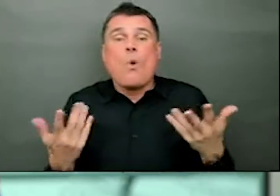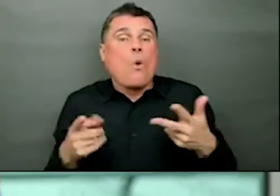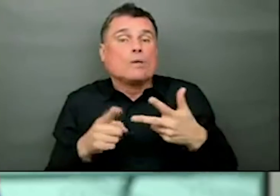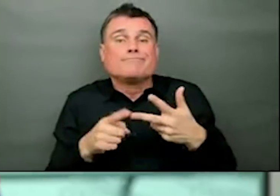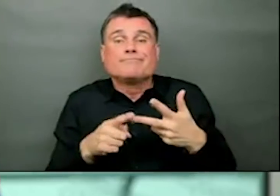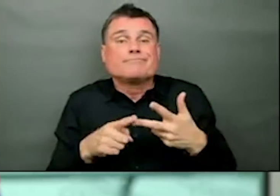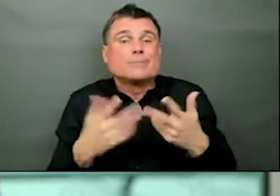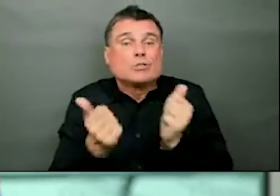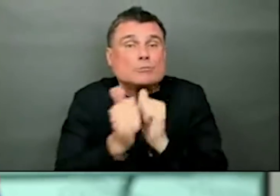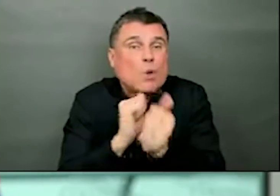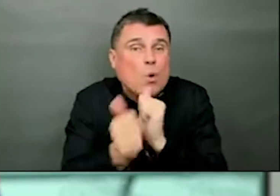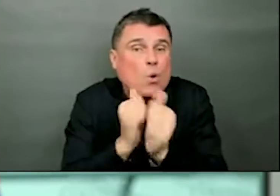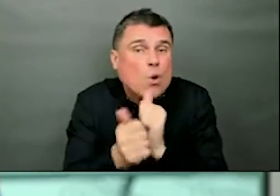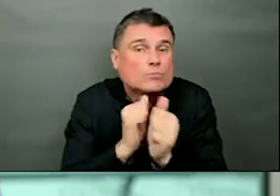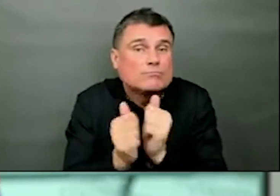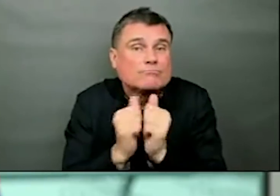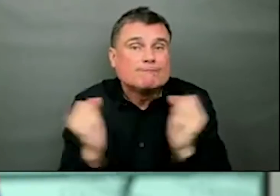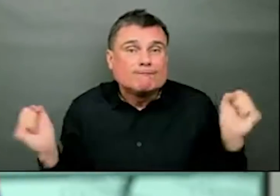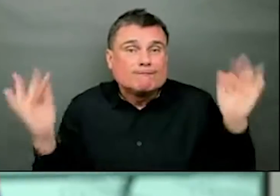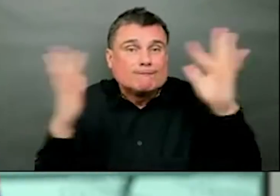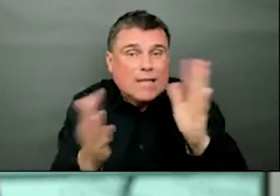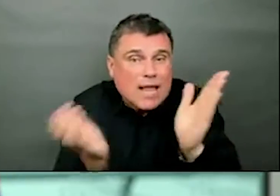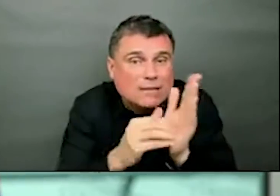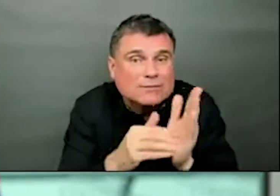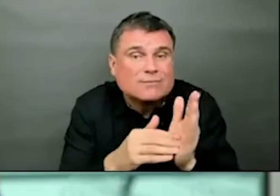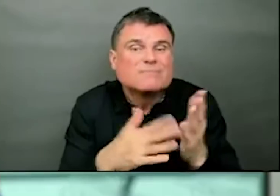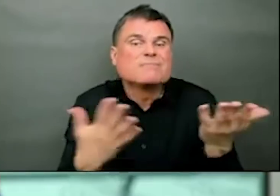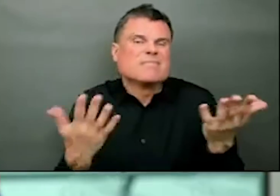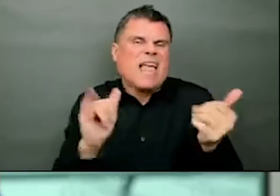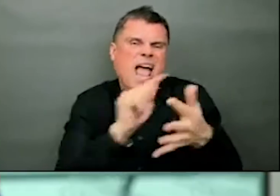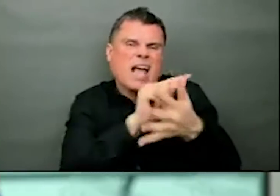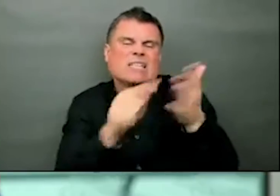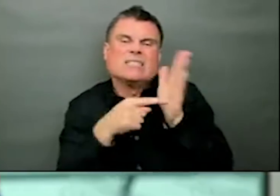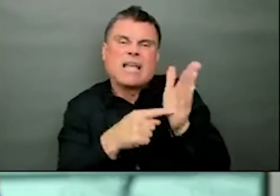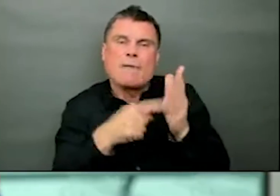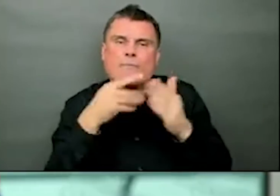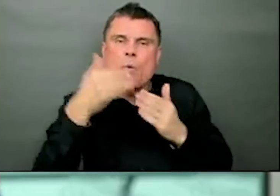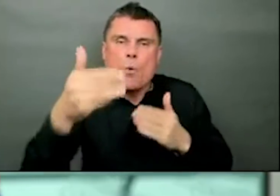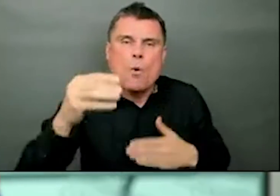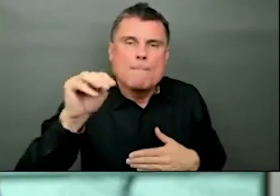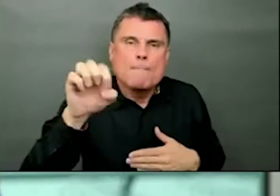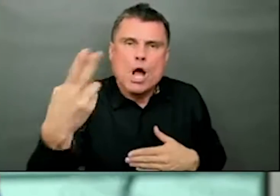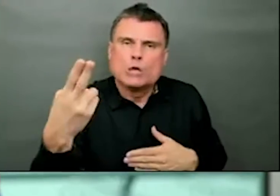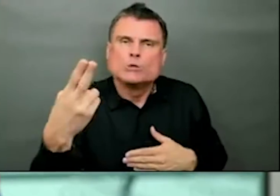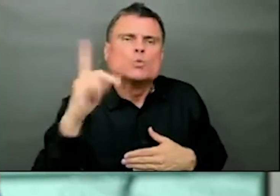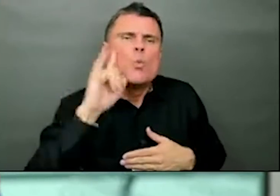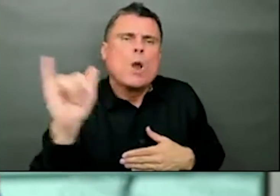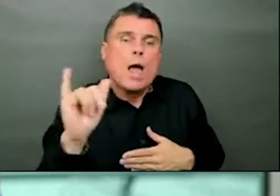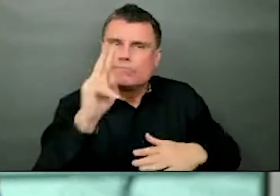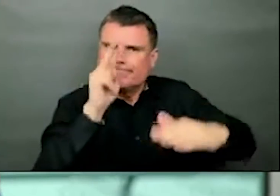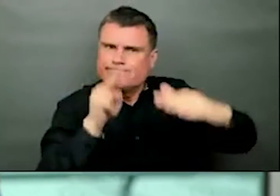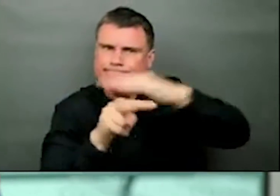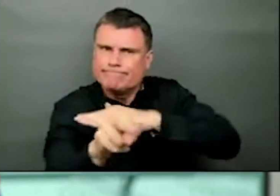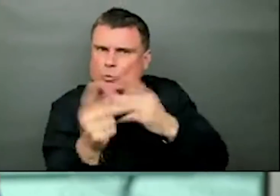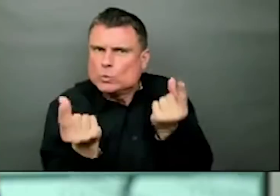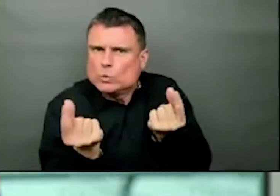To provide those opportunities. For as much needed opportunities. connection. And for health.